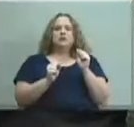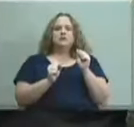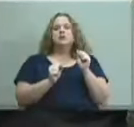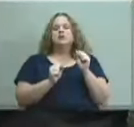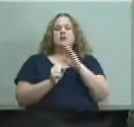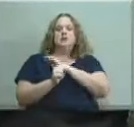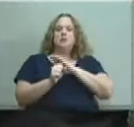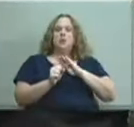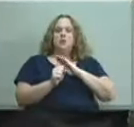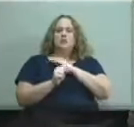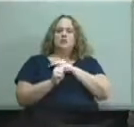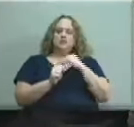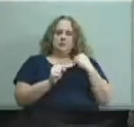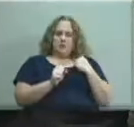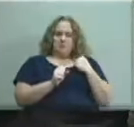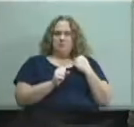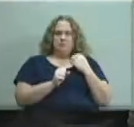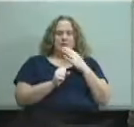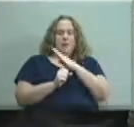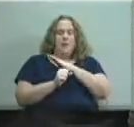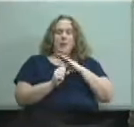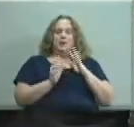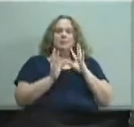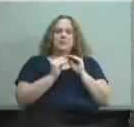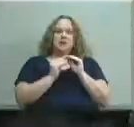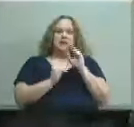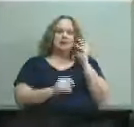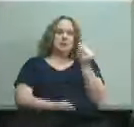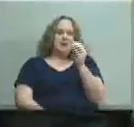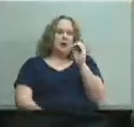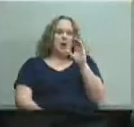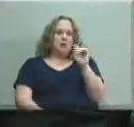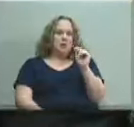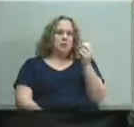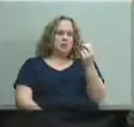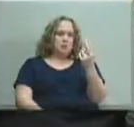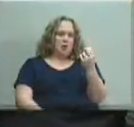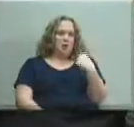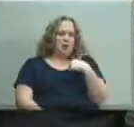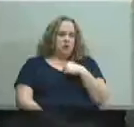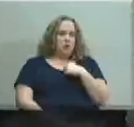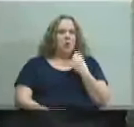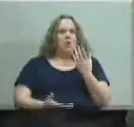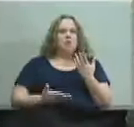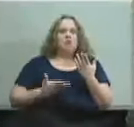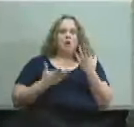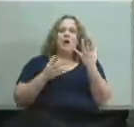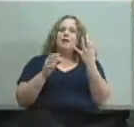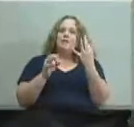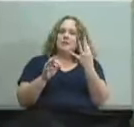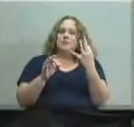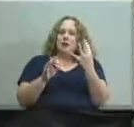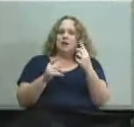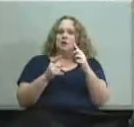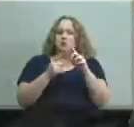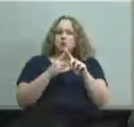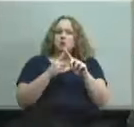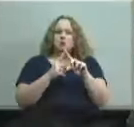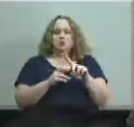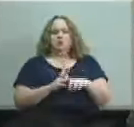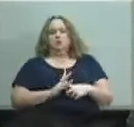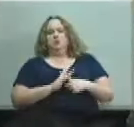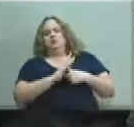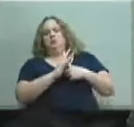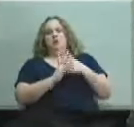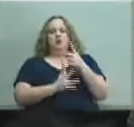board meeting on monday october 12th you all provided uh feedback to initial the initial draft of